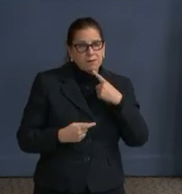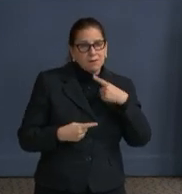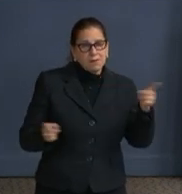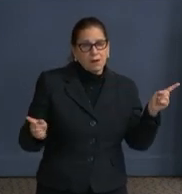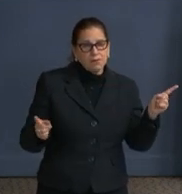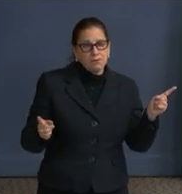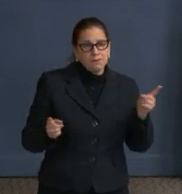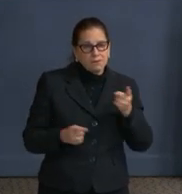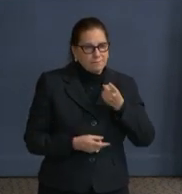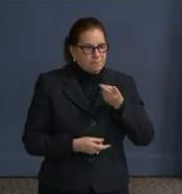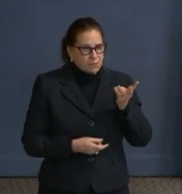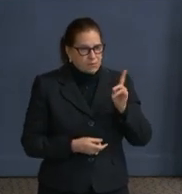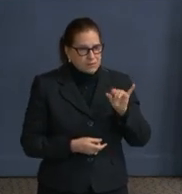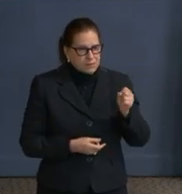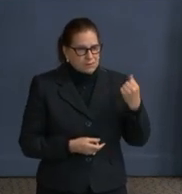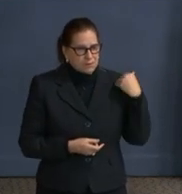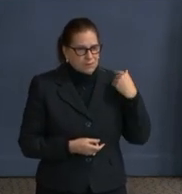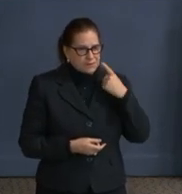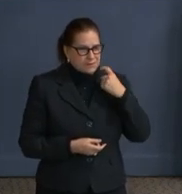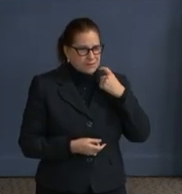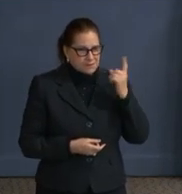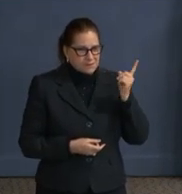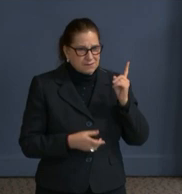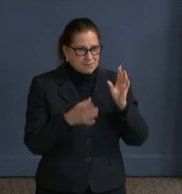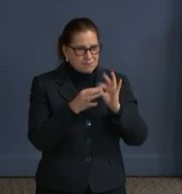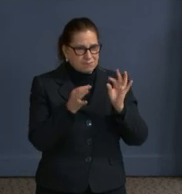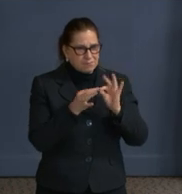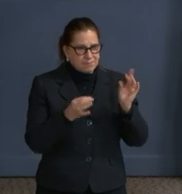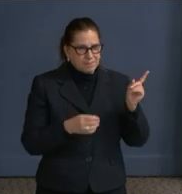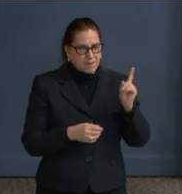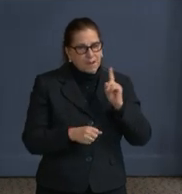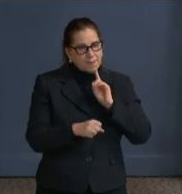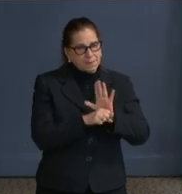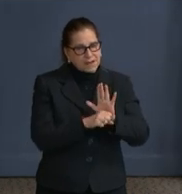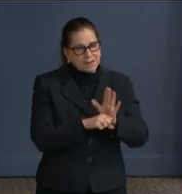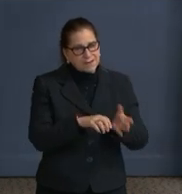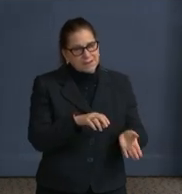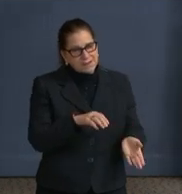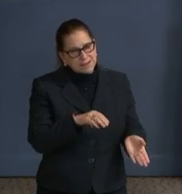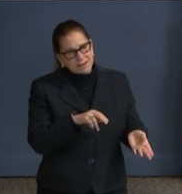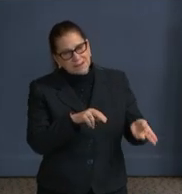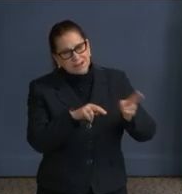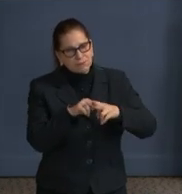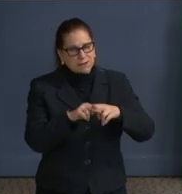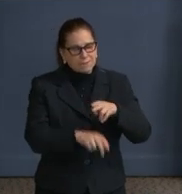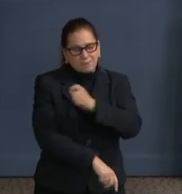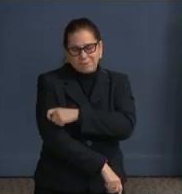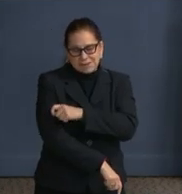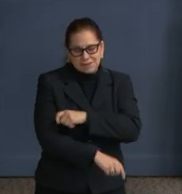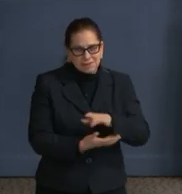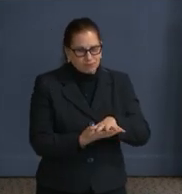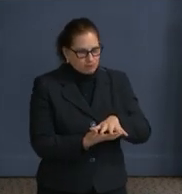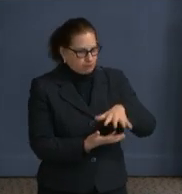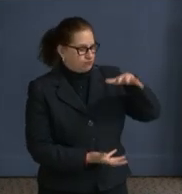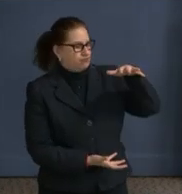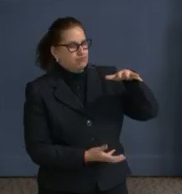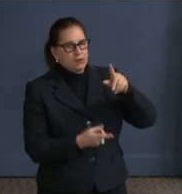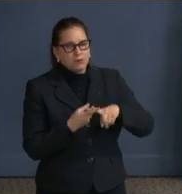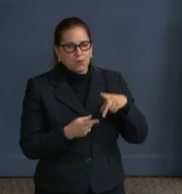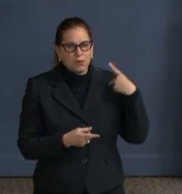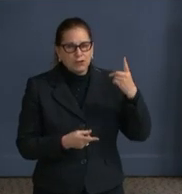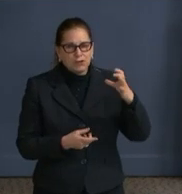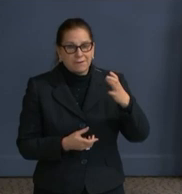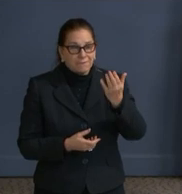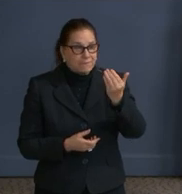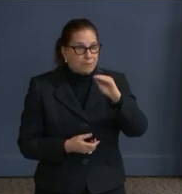Yesterday, the Biden administration committed to increasing the district's vaccine allocation by 15%